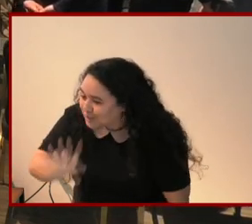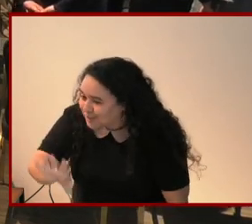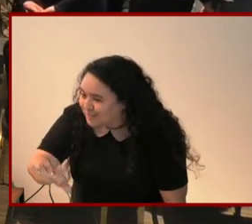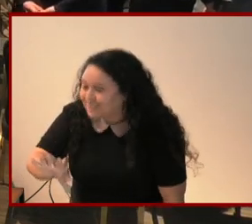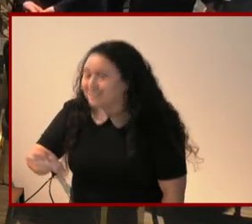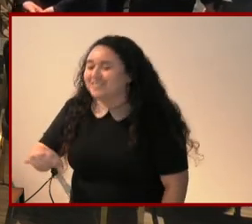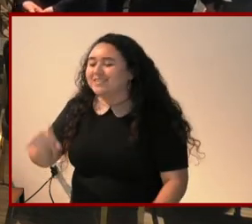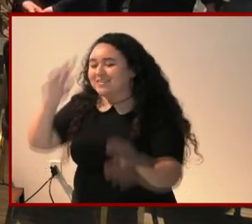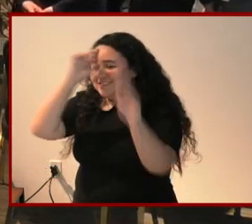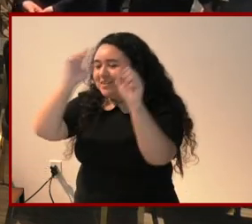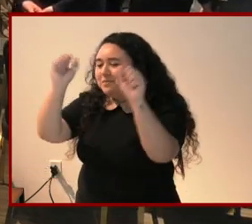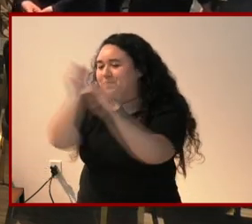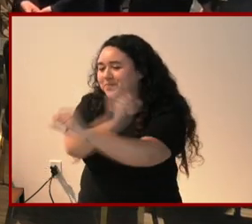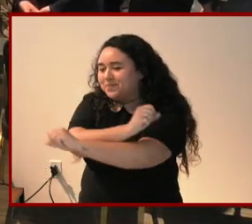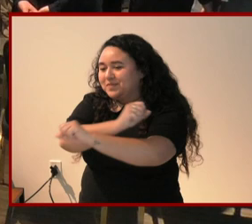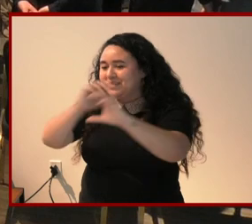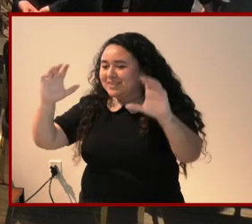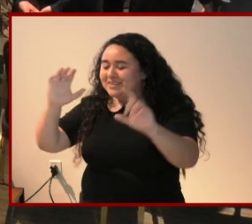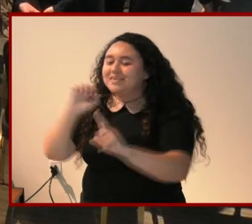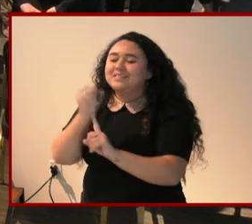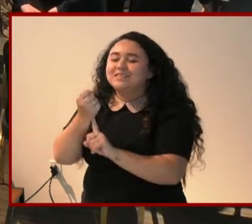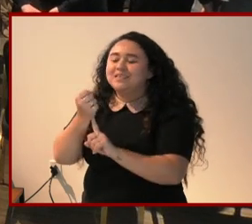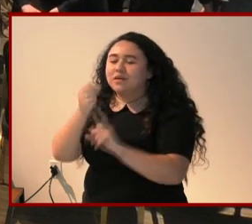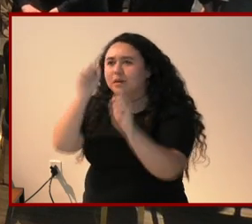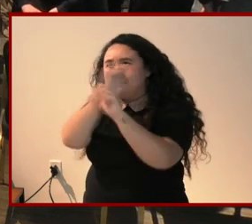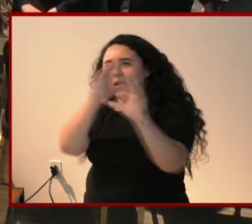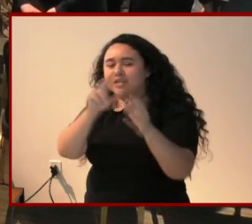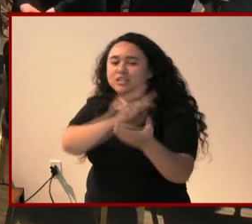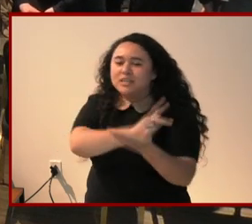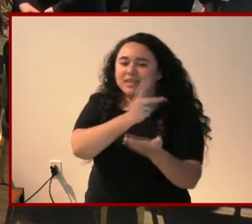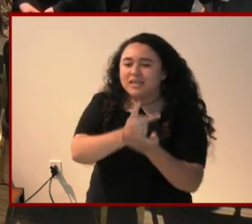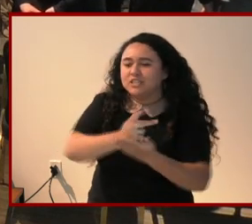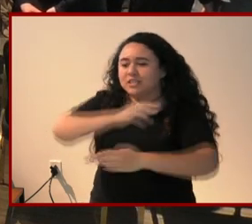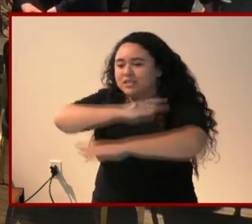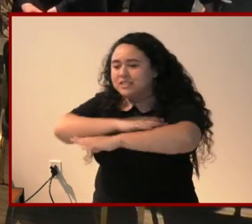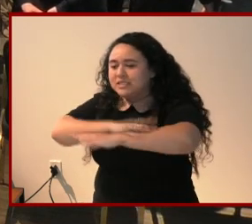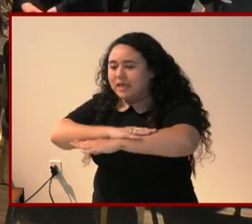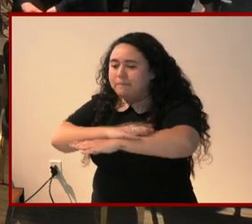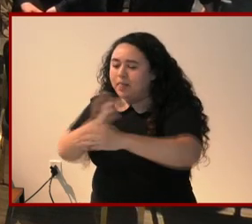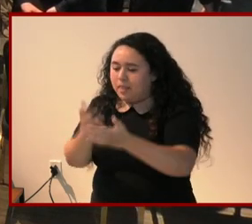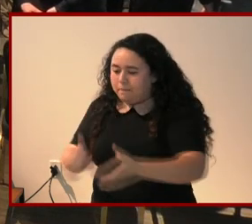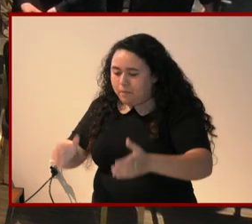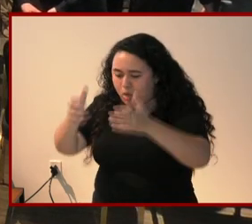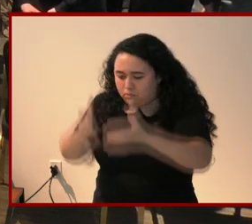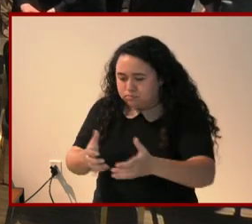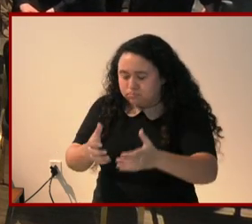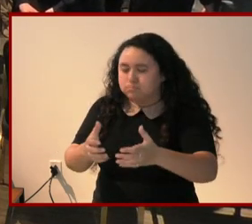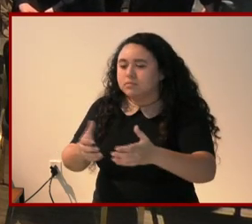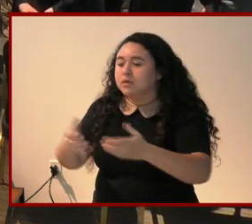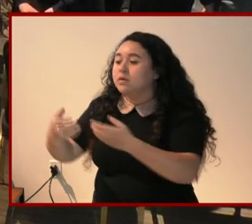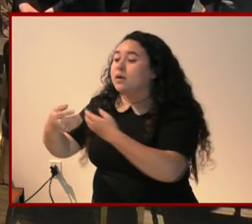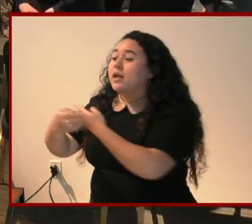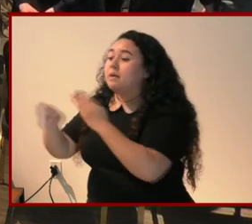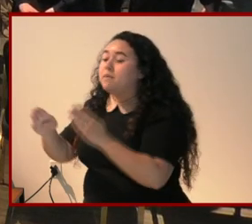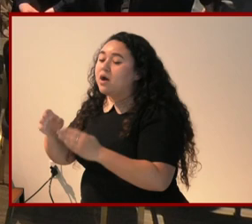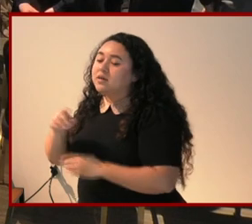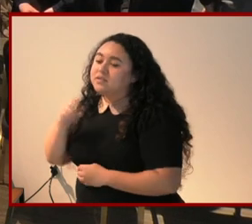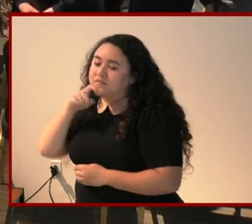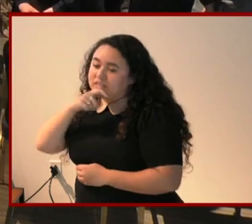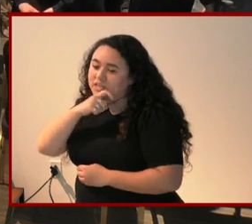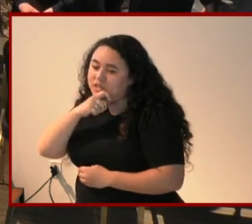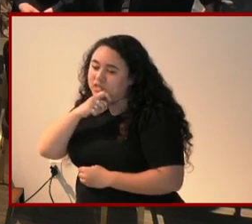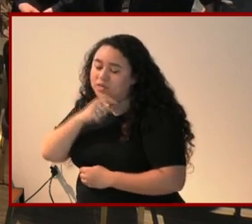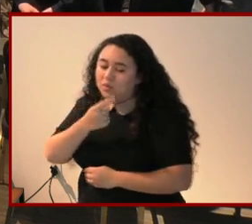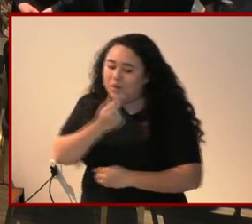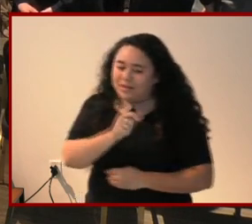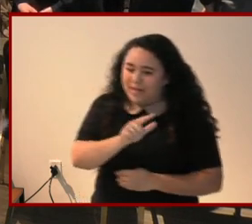Here's the scene. Imagine a kitchen, a table, a bowl, and a big box of cereal, and a gallon